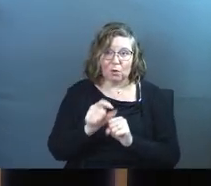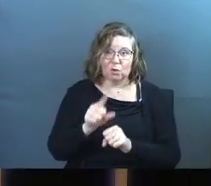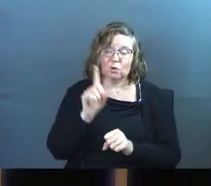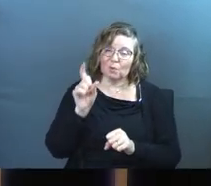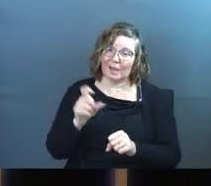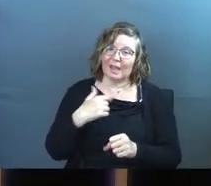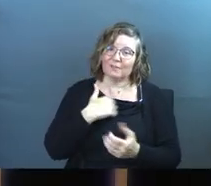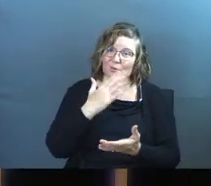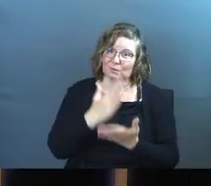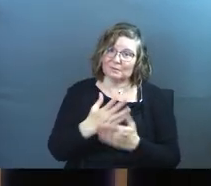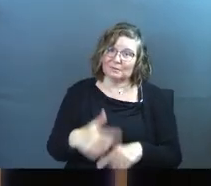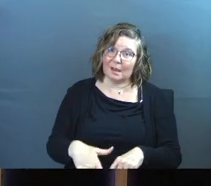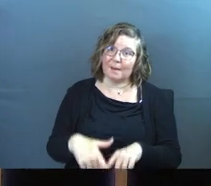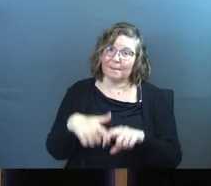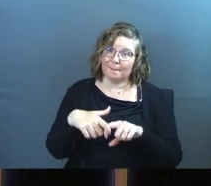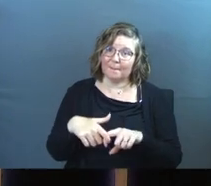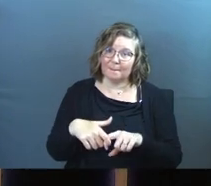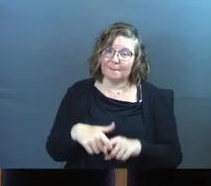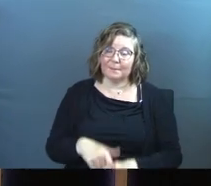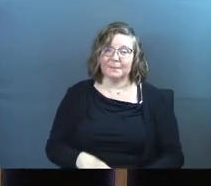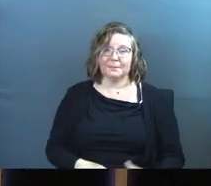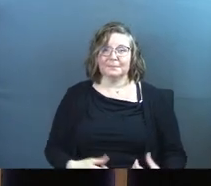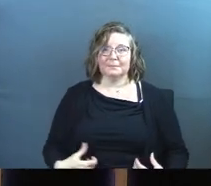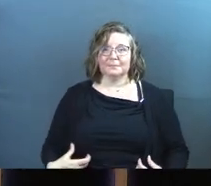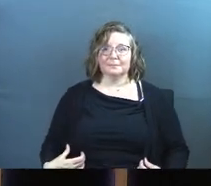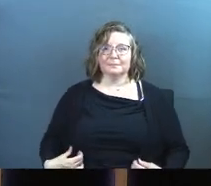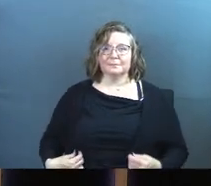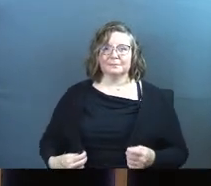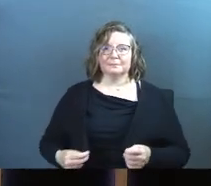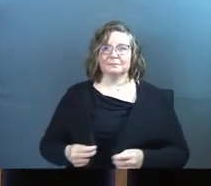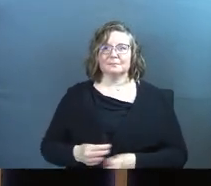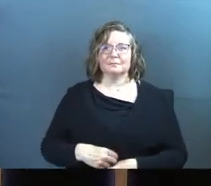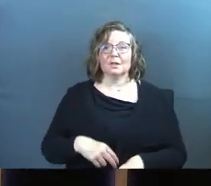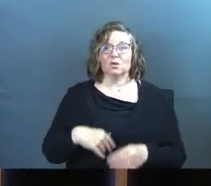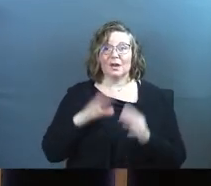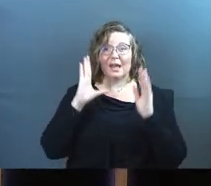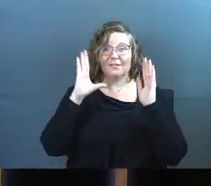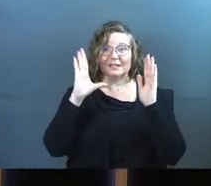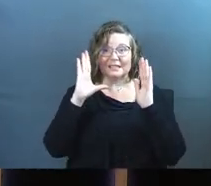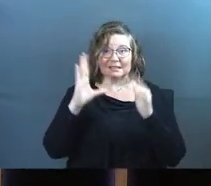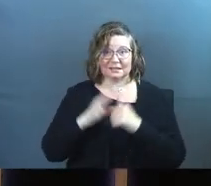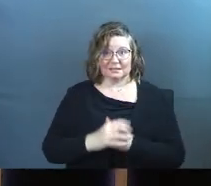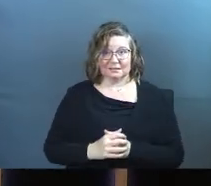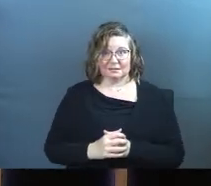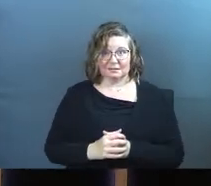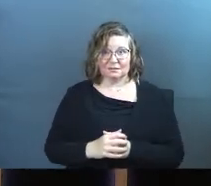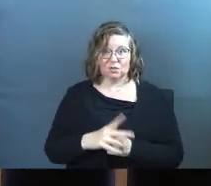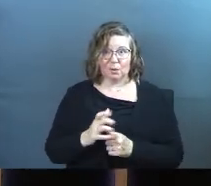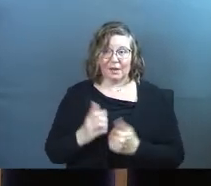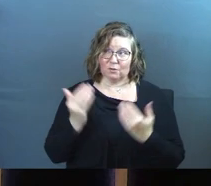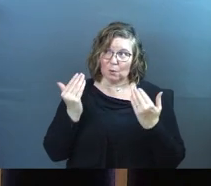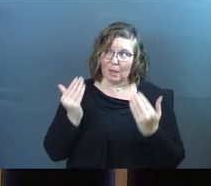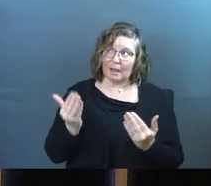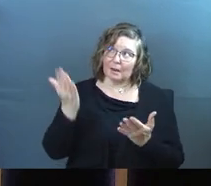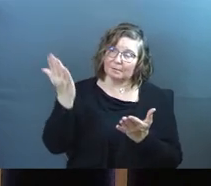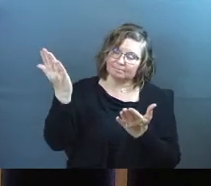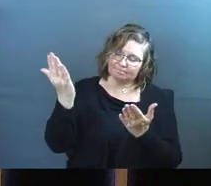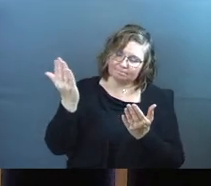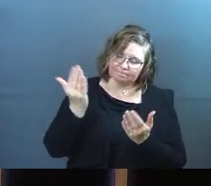in you, you're going to have to stop and you're going to have to listen. You're have to let him.